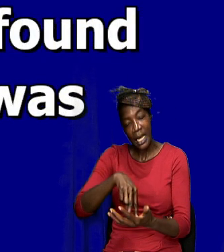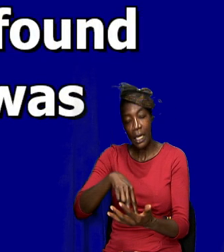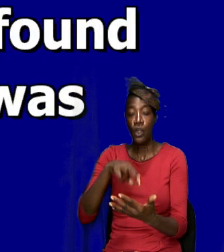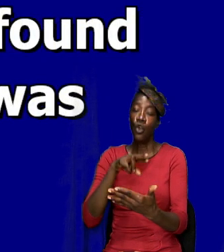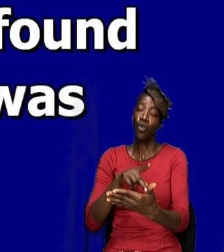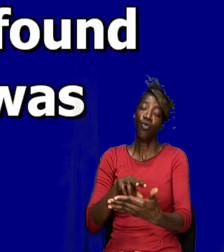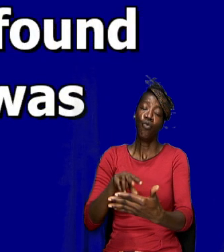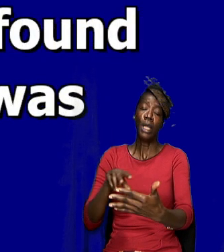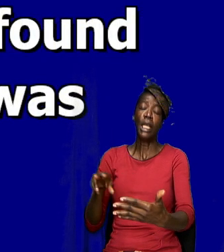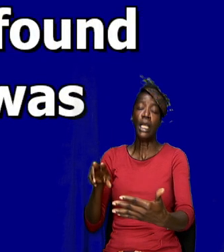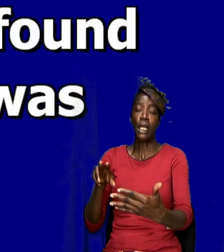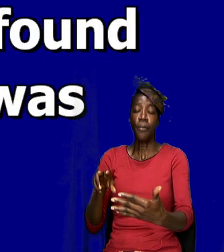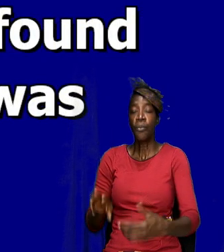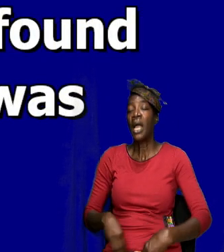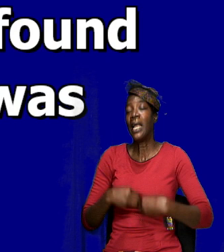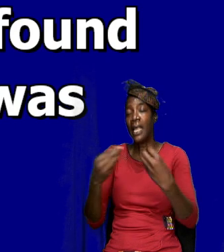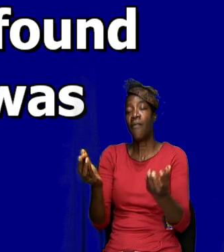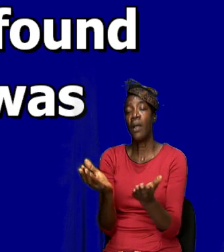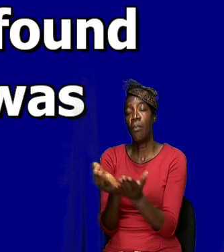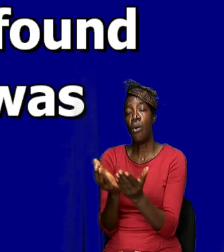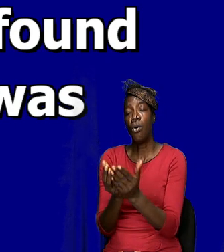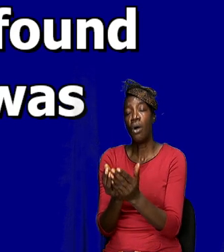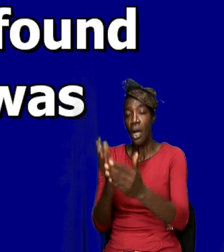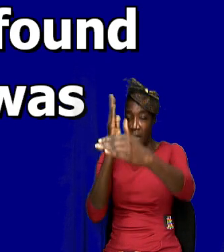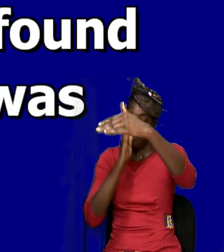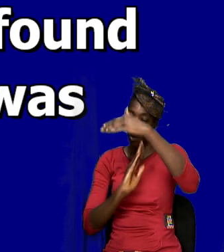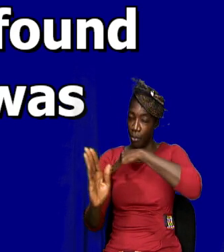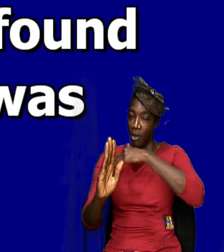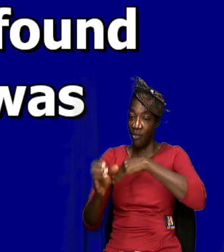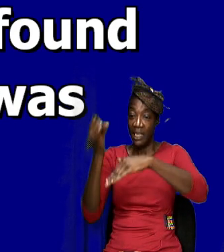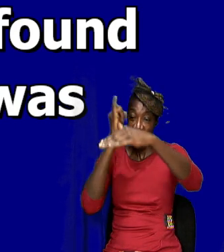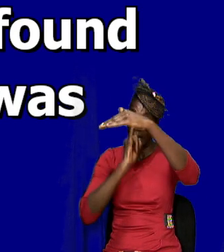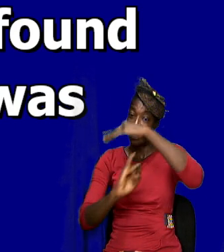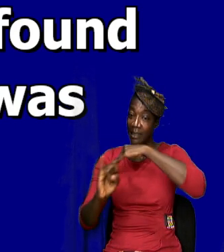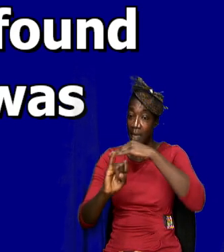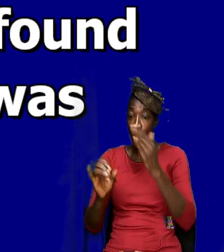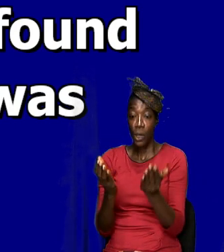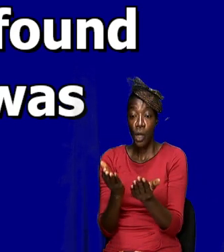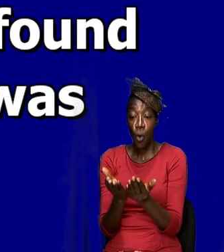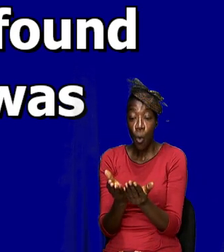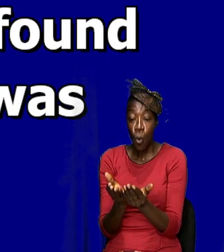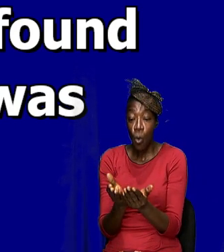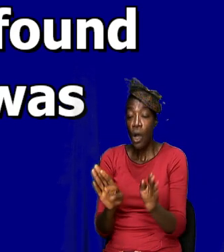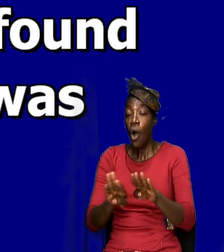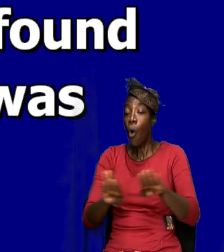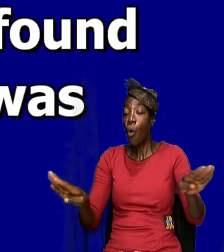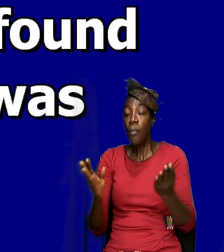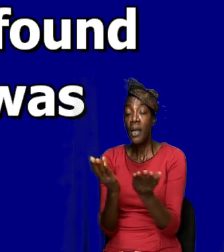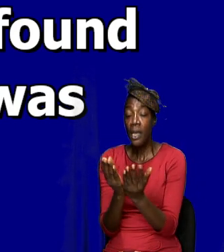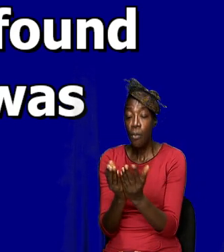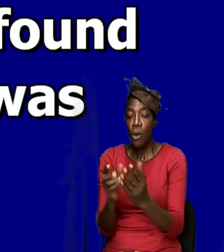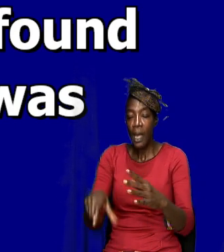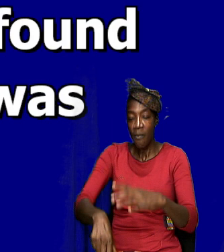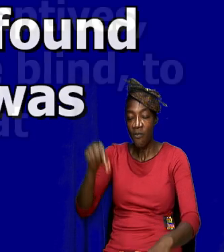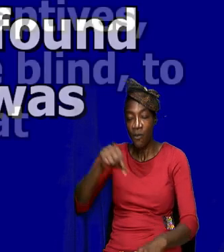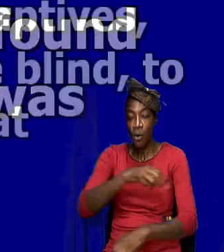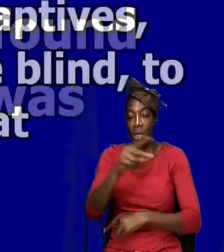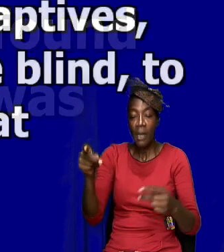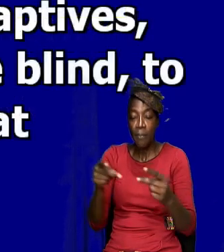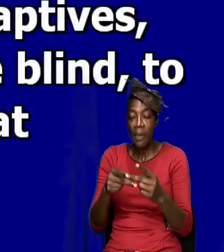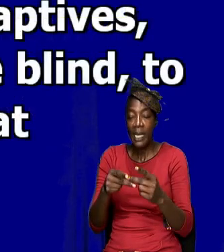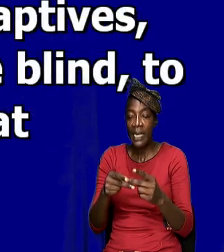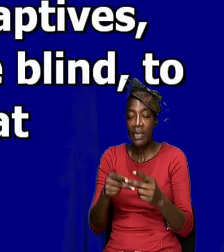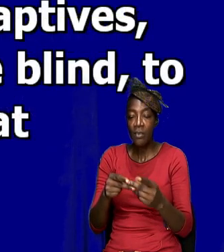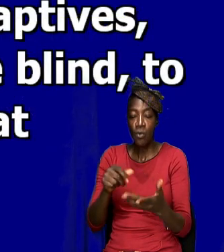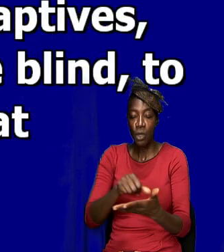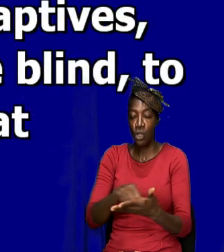Isaiah. And when he had opened the book, he found the place where it was written, the spirit of